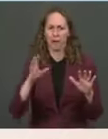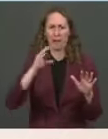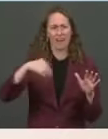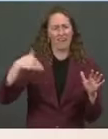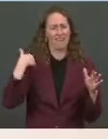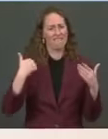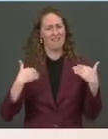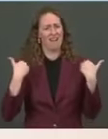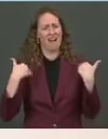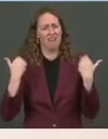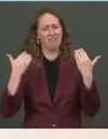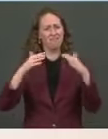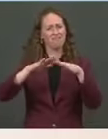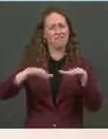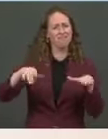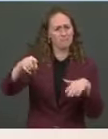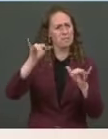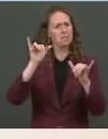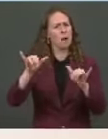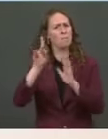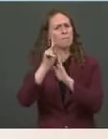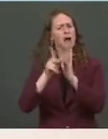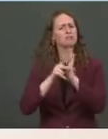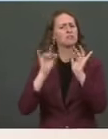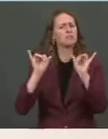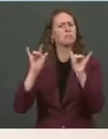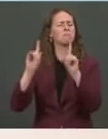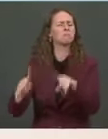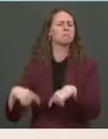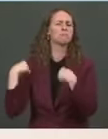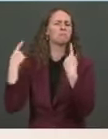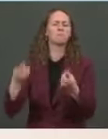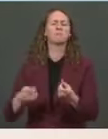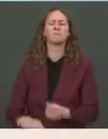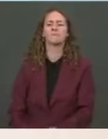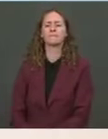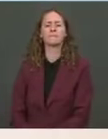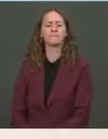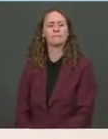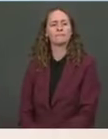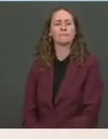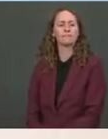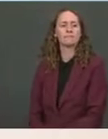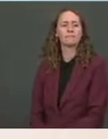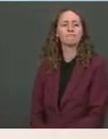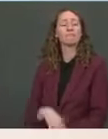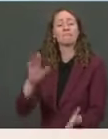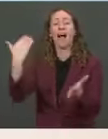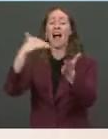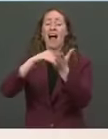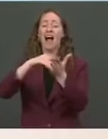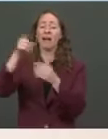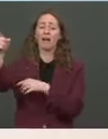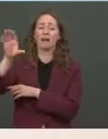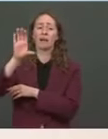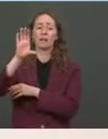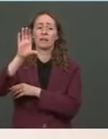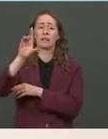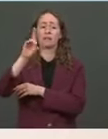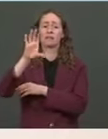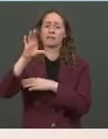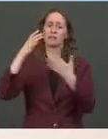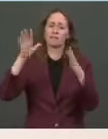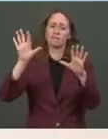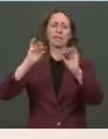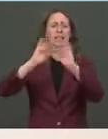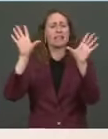are the policies that we put in place, in large part because, again, the CDC continues to recommend Title 42 be in place,